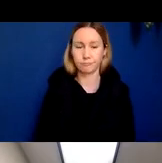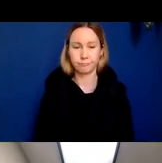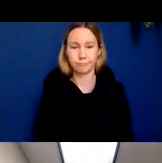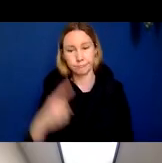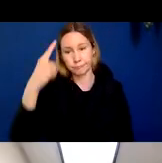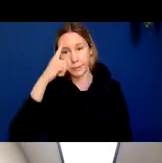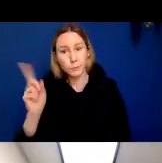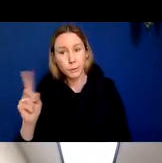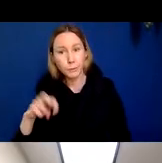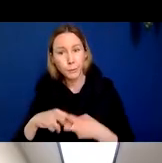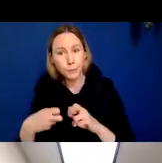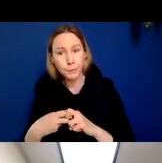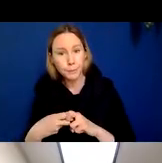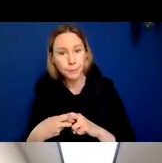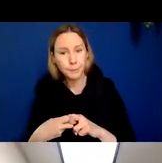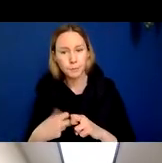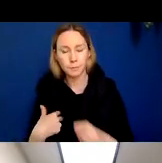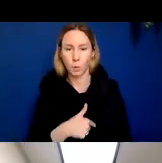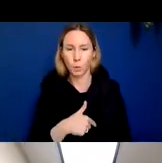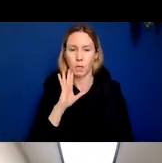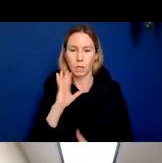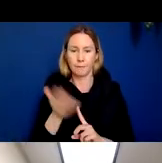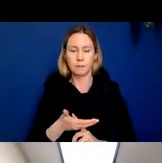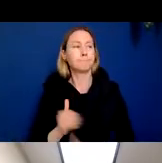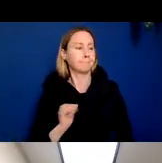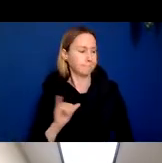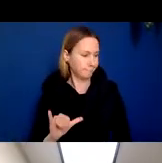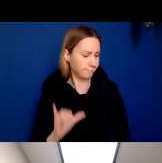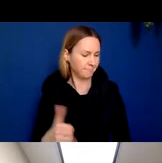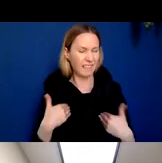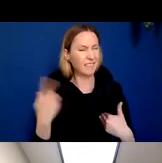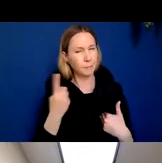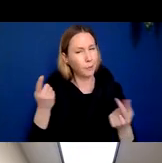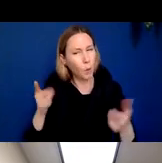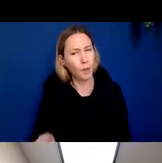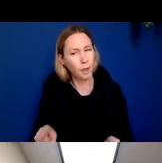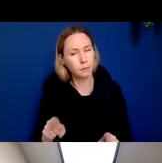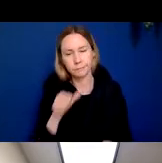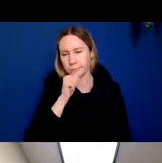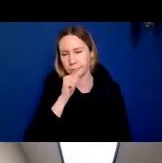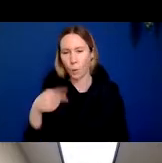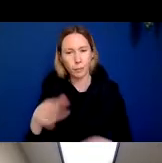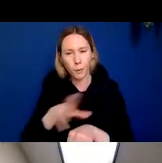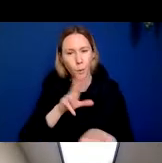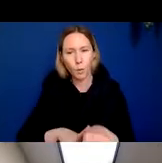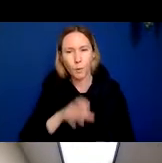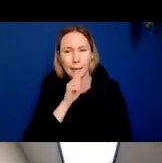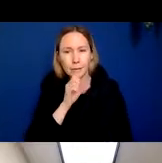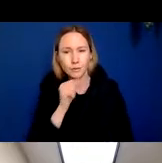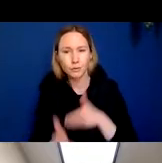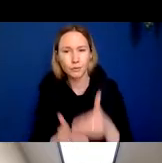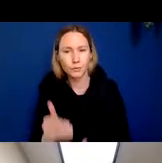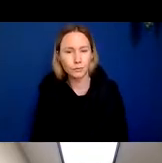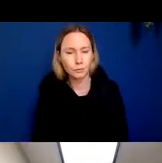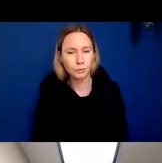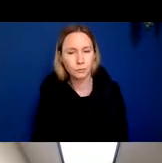the problem is, and we convince ourselves as providers that there's something going on that goes beyond normal aging. And